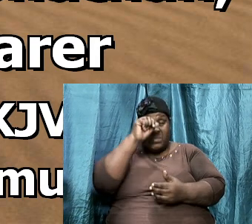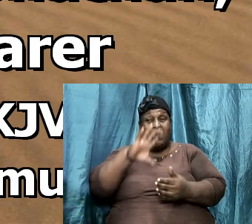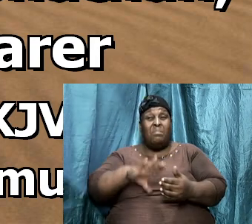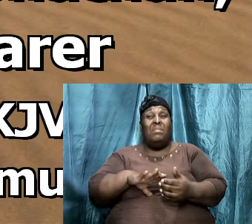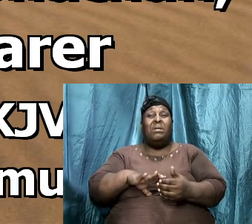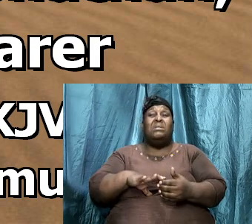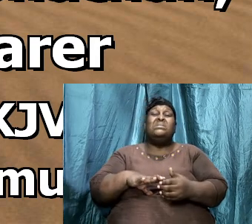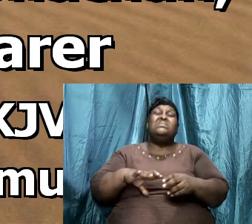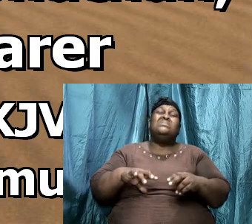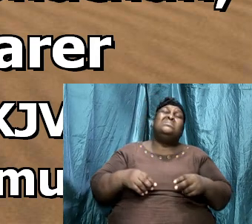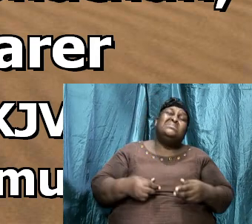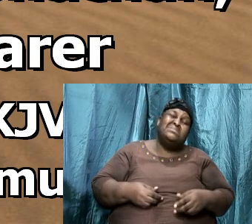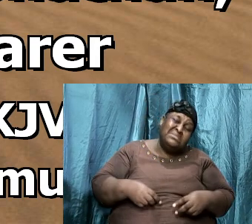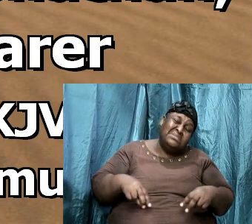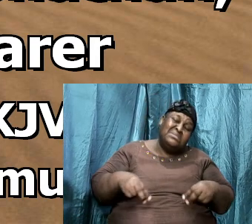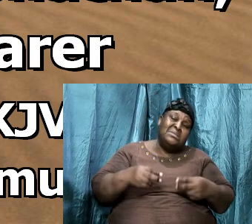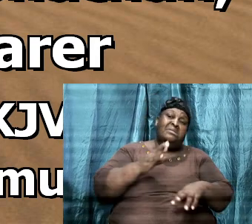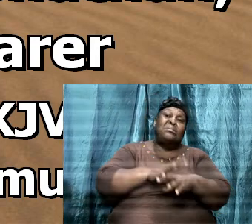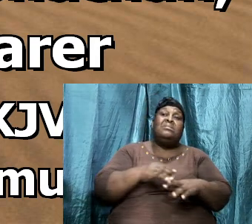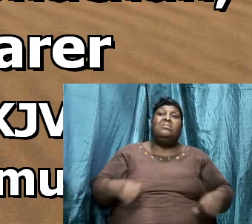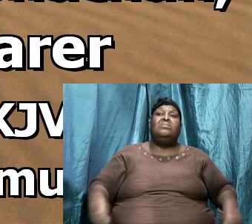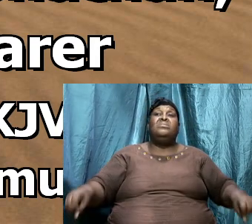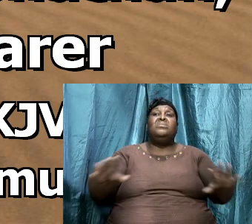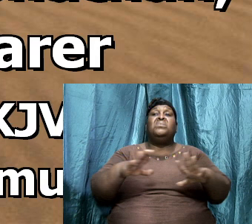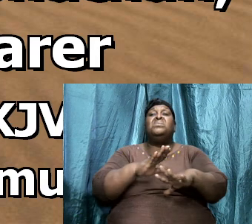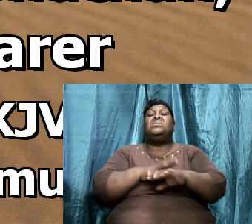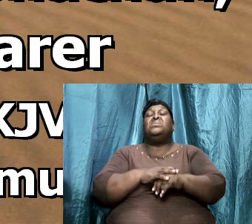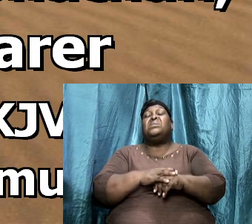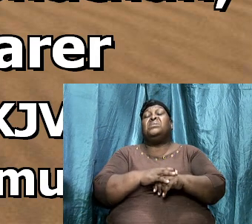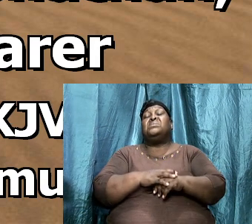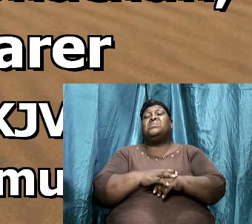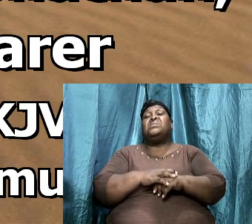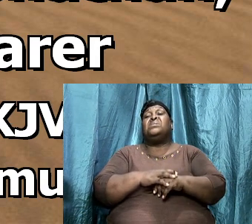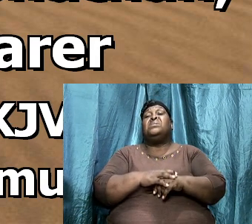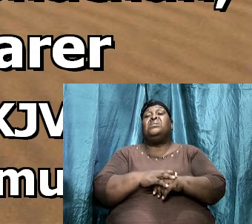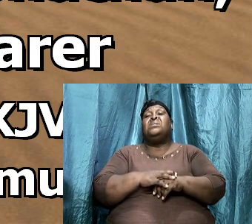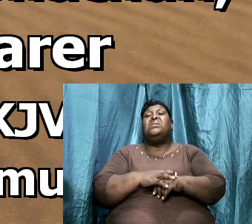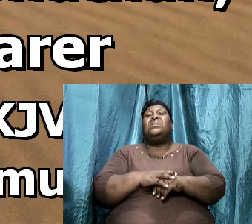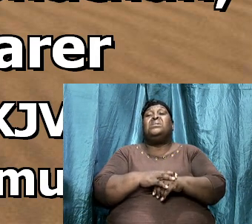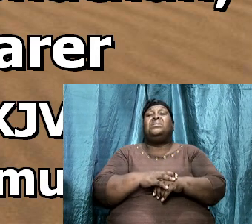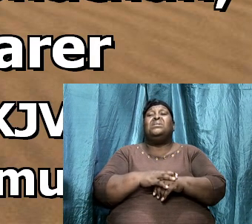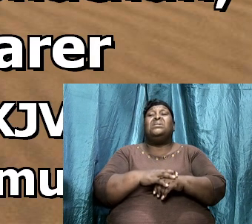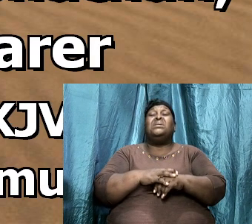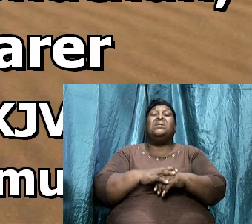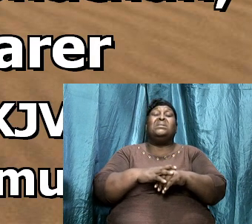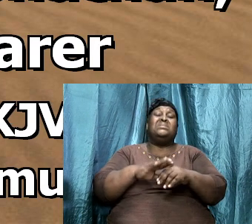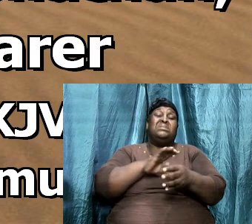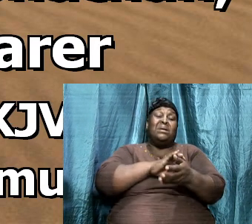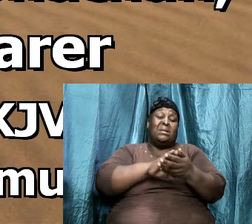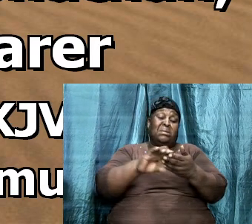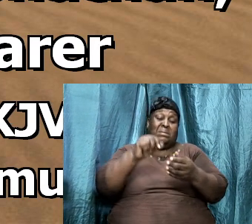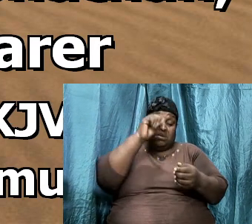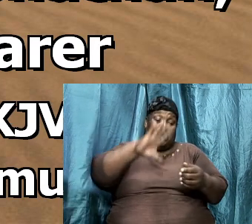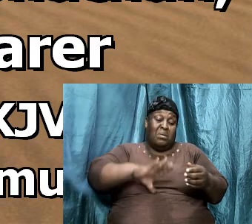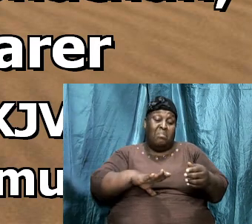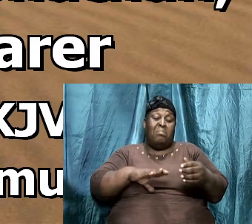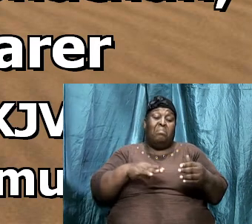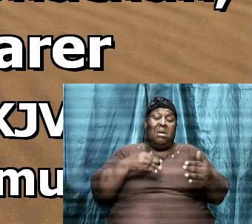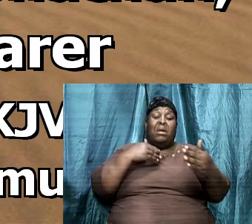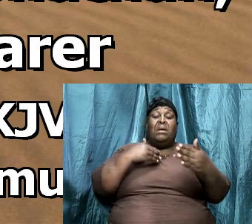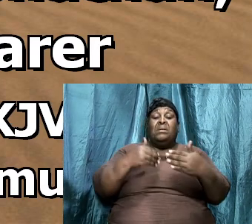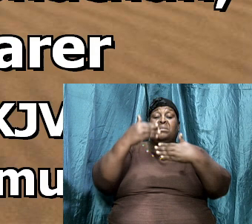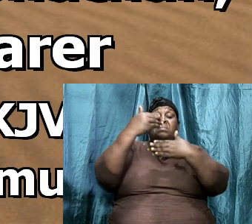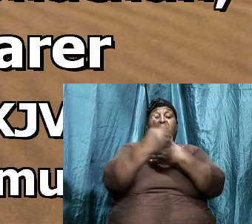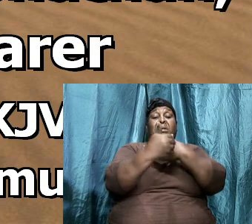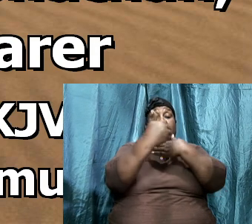wounded and on the ground bawling and there is a clean up man behind the army so if